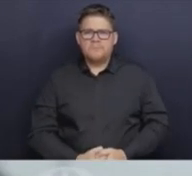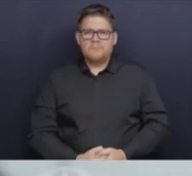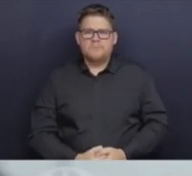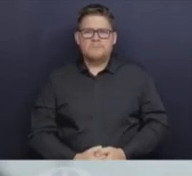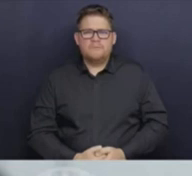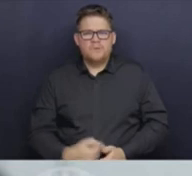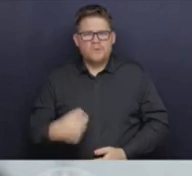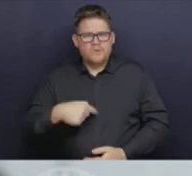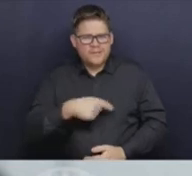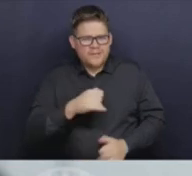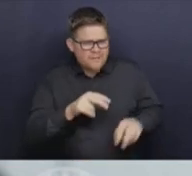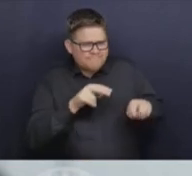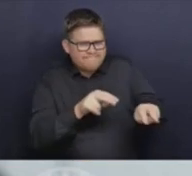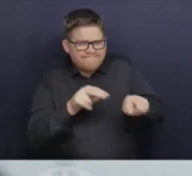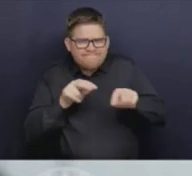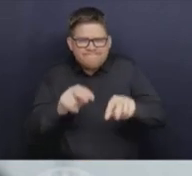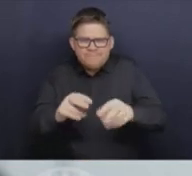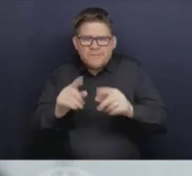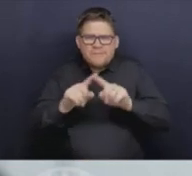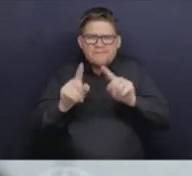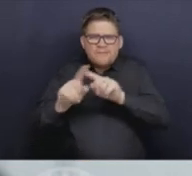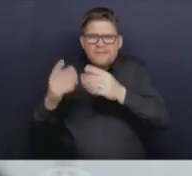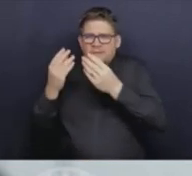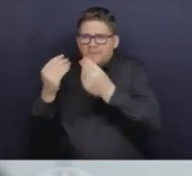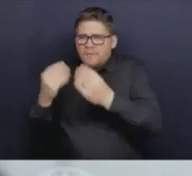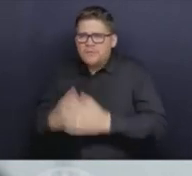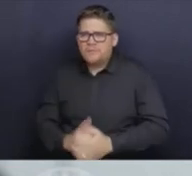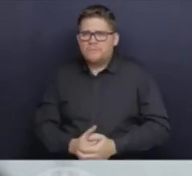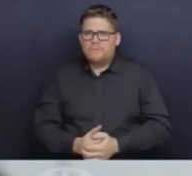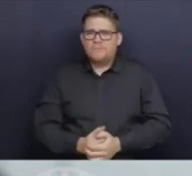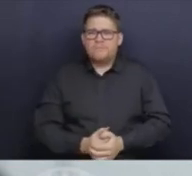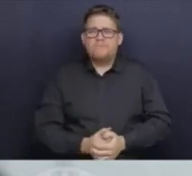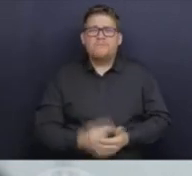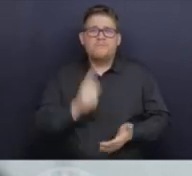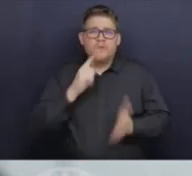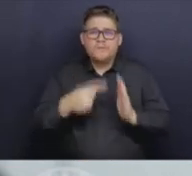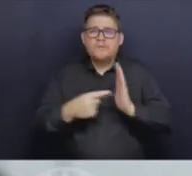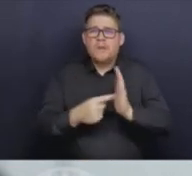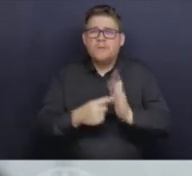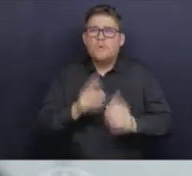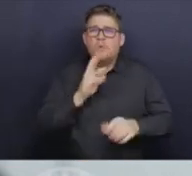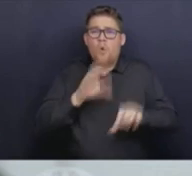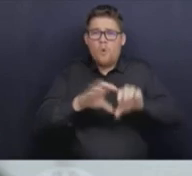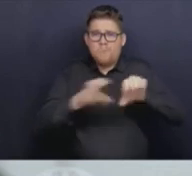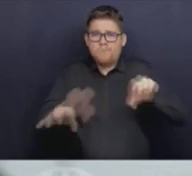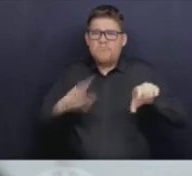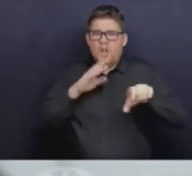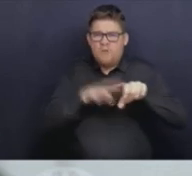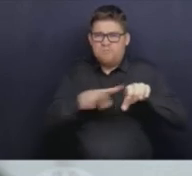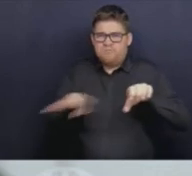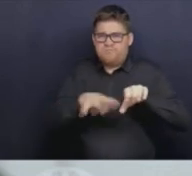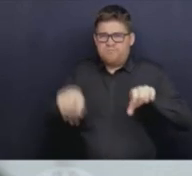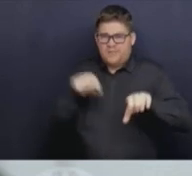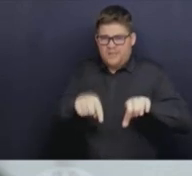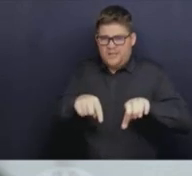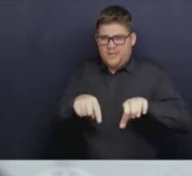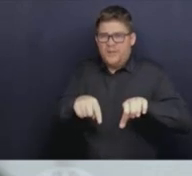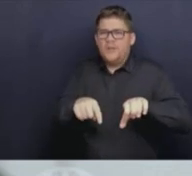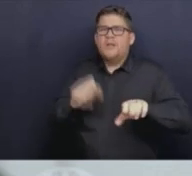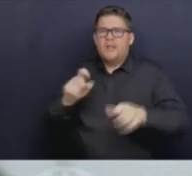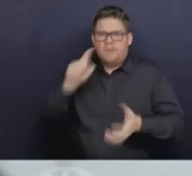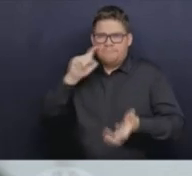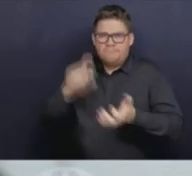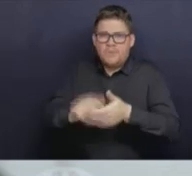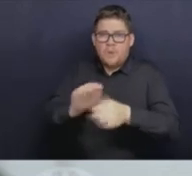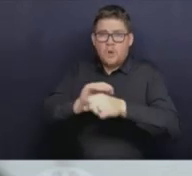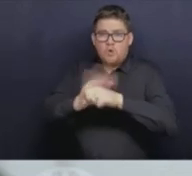the wastewater surveillance, which is not dependent on testing. And it shows a slowing and a decrease across much